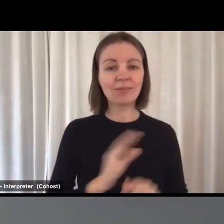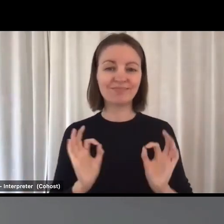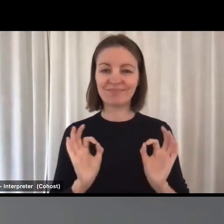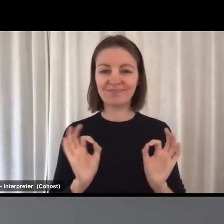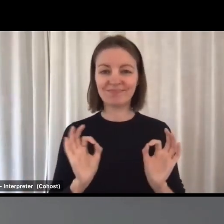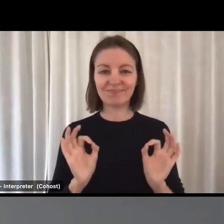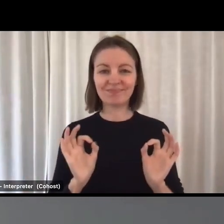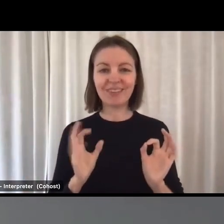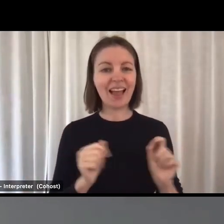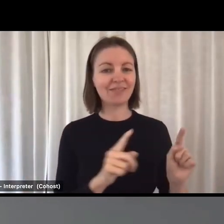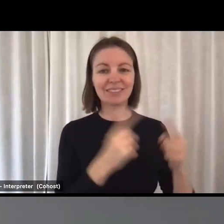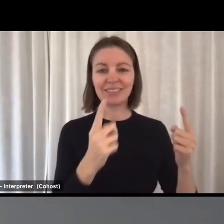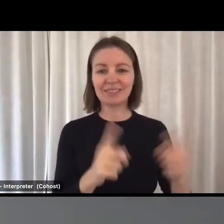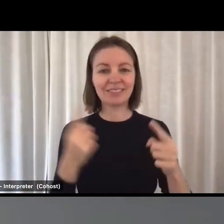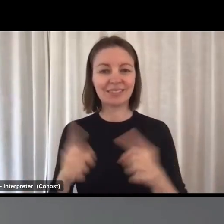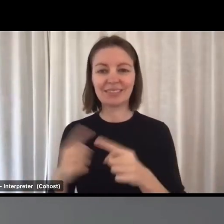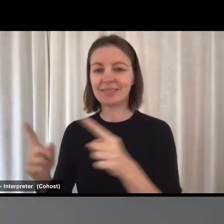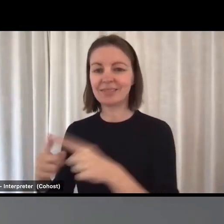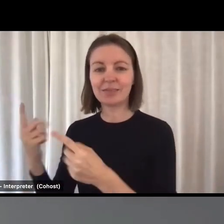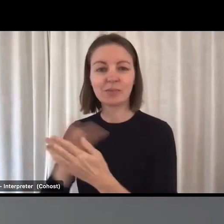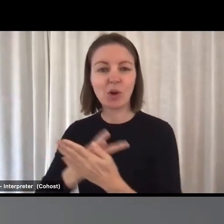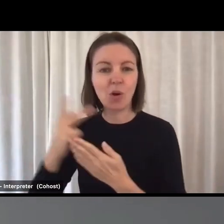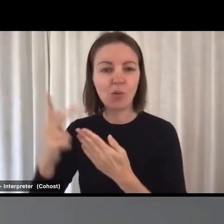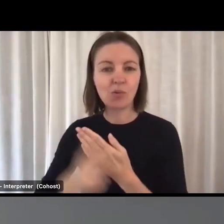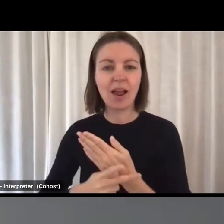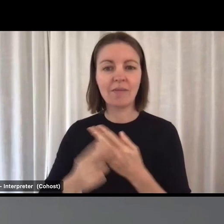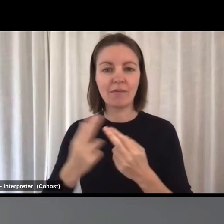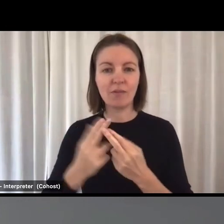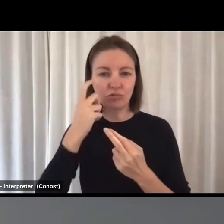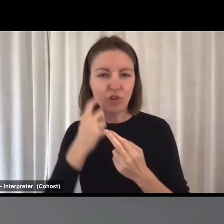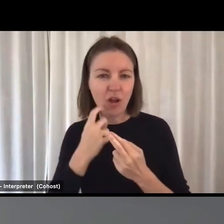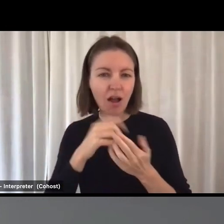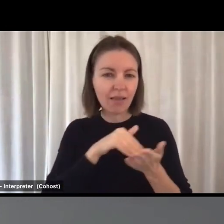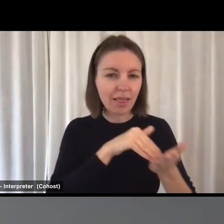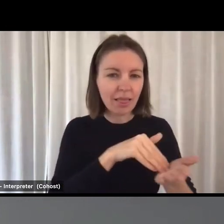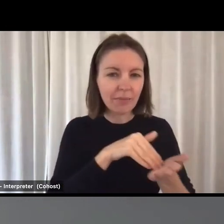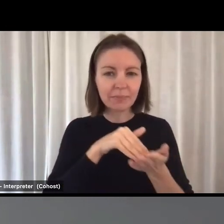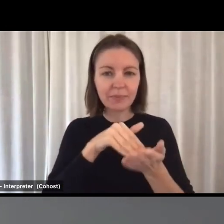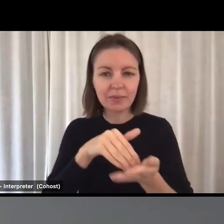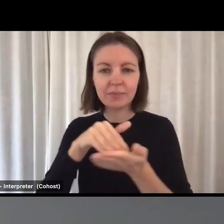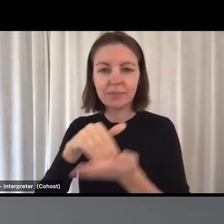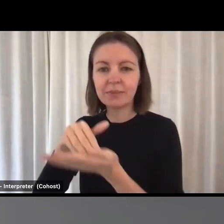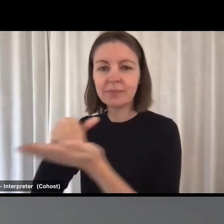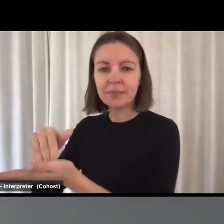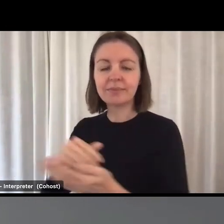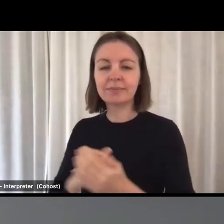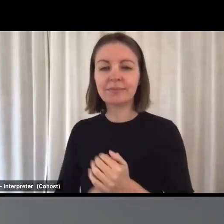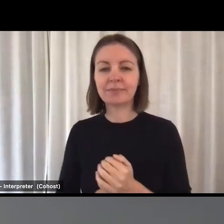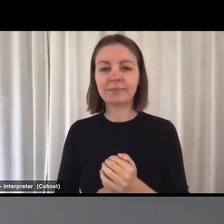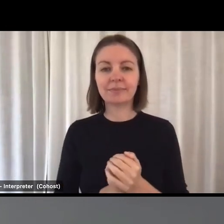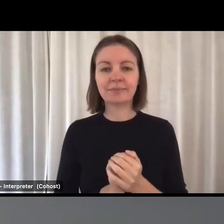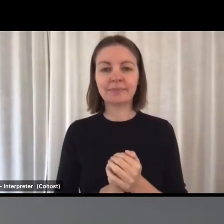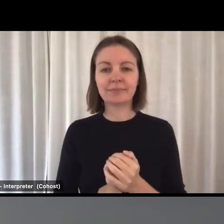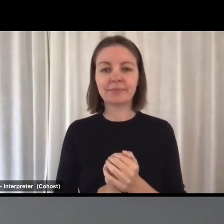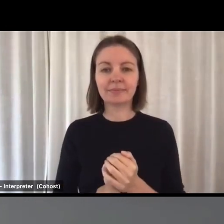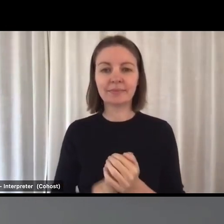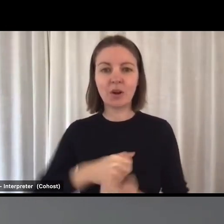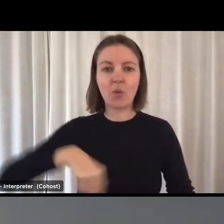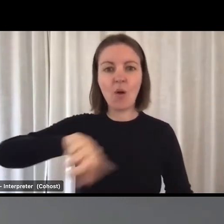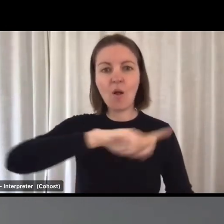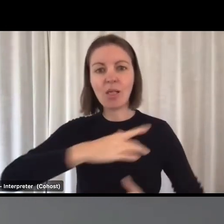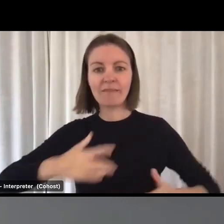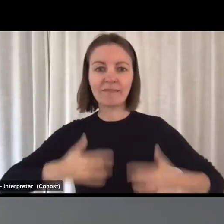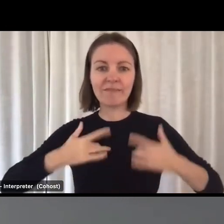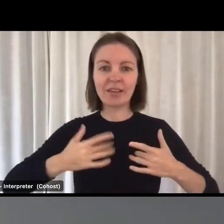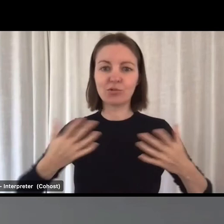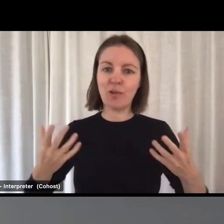We've got a range of measures that I think are all aimed at helping you and we all feel like we're in